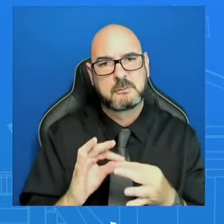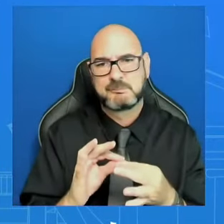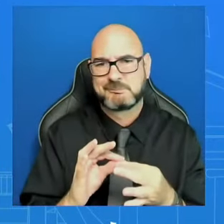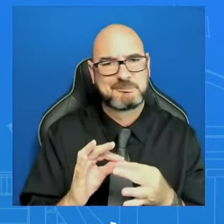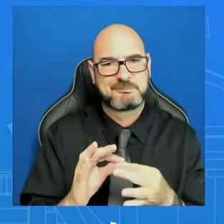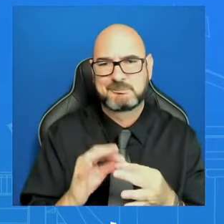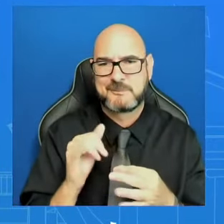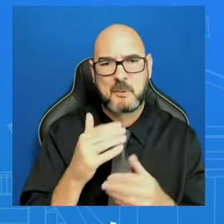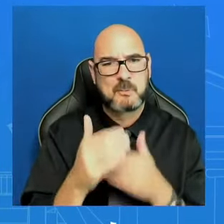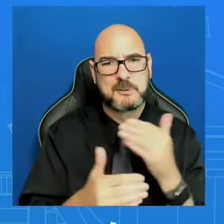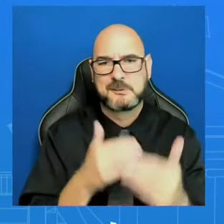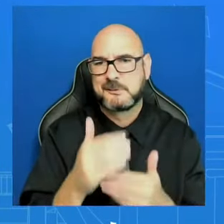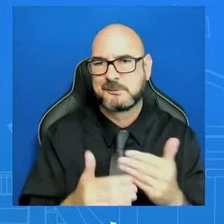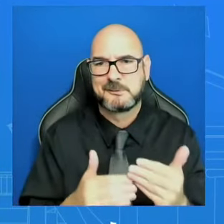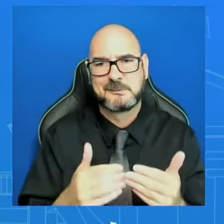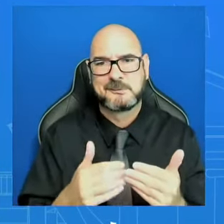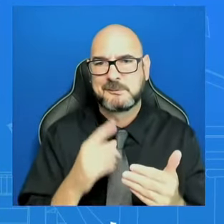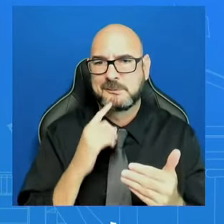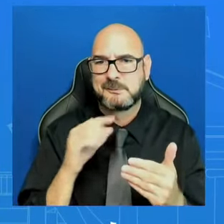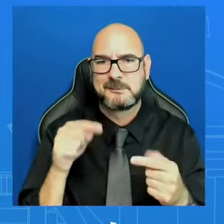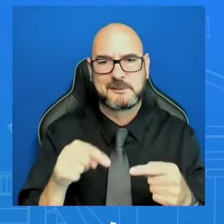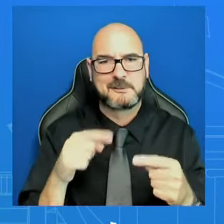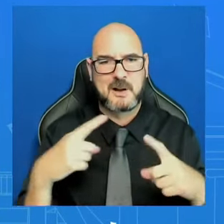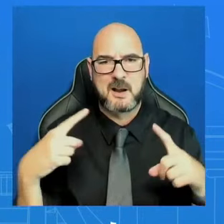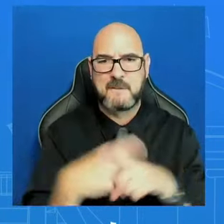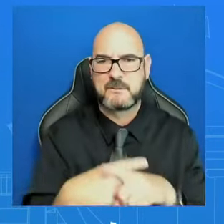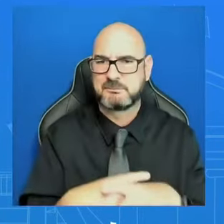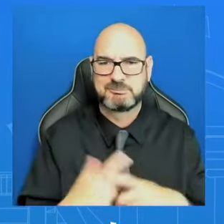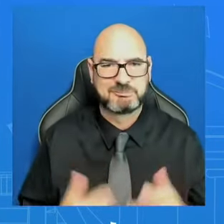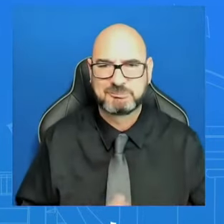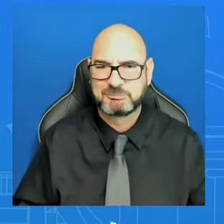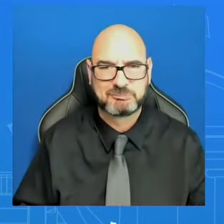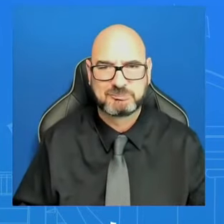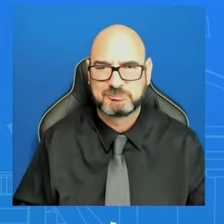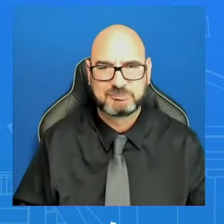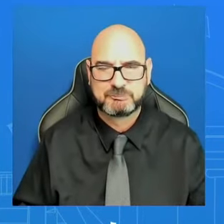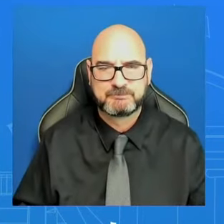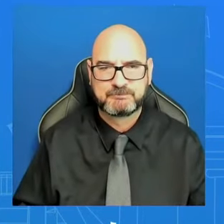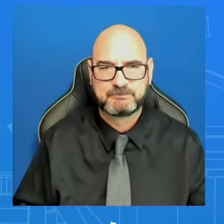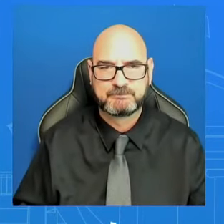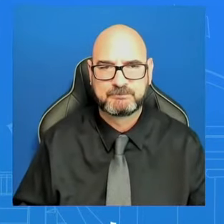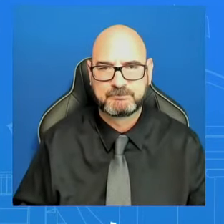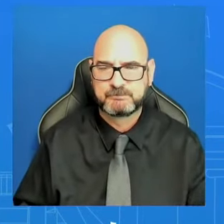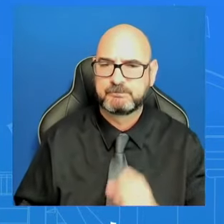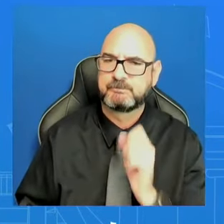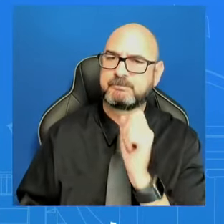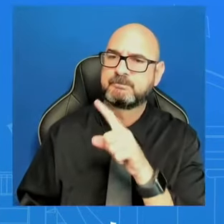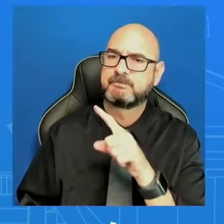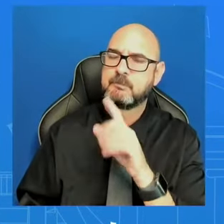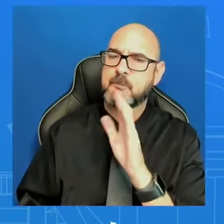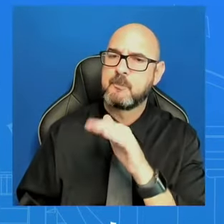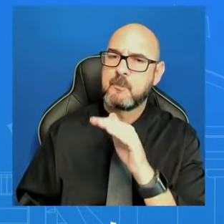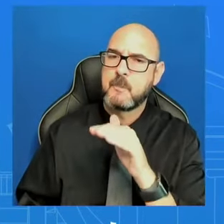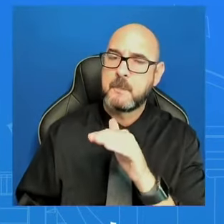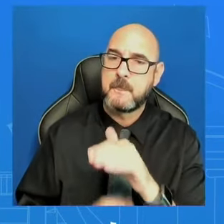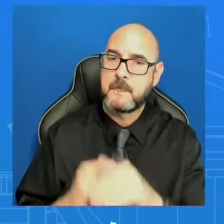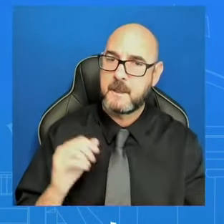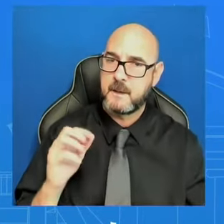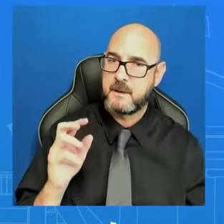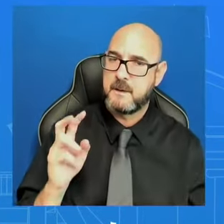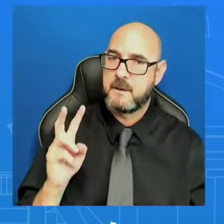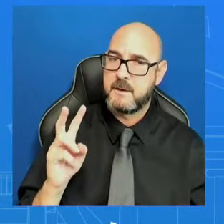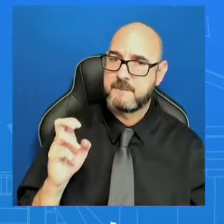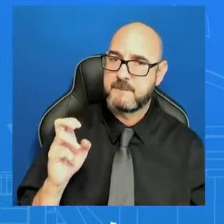this conflict. Can I have one more on Venezuela, quick? Because yesterday, Nicolás Maduro enacted a law